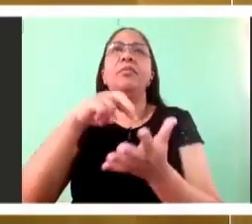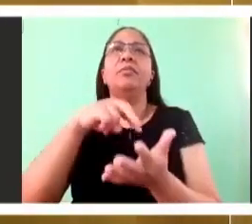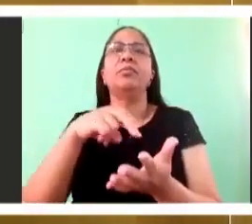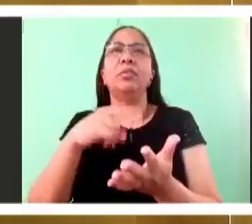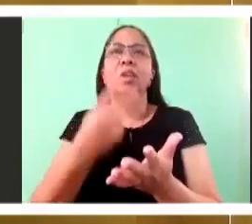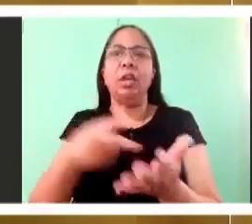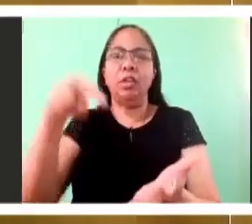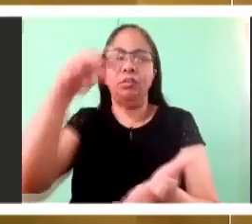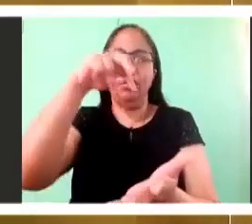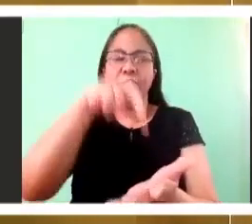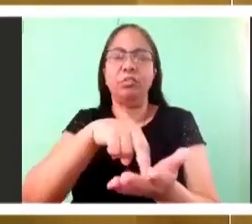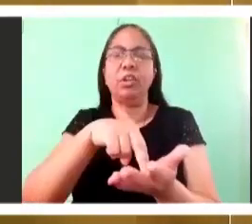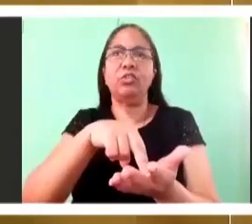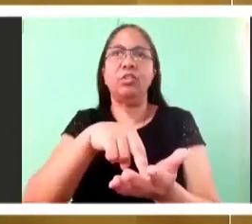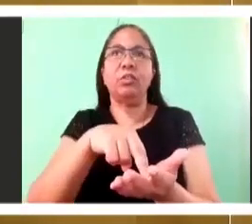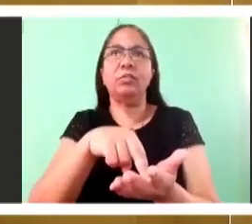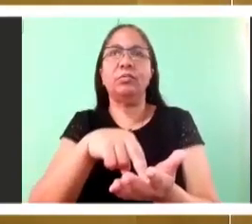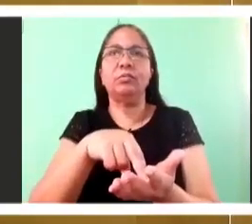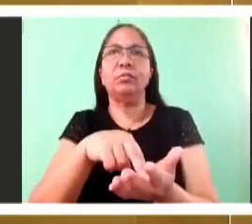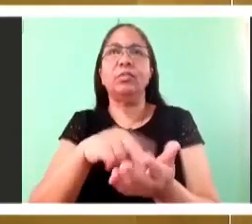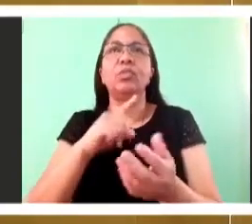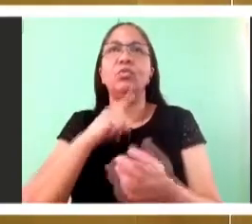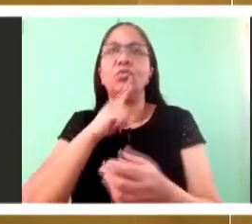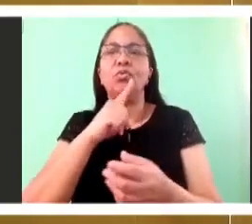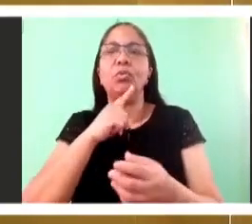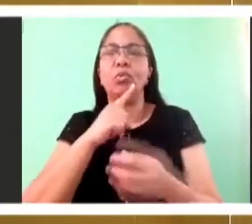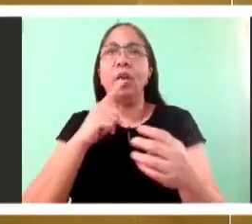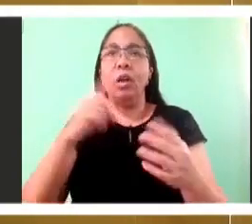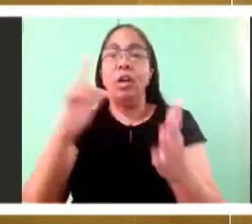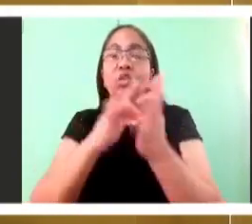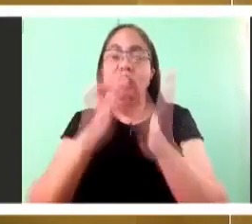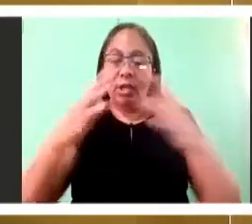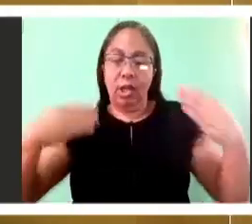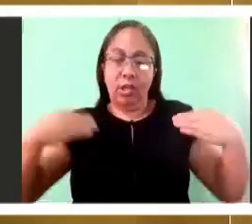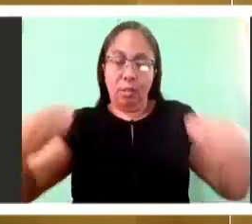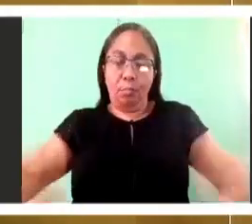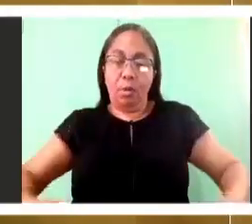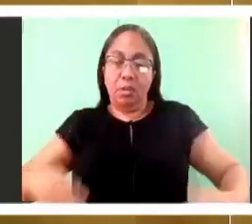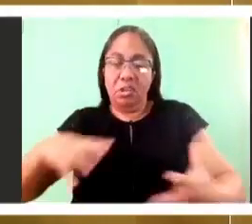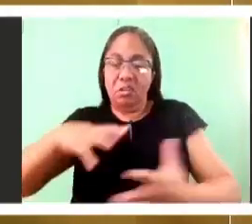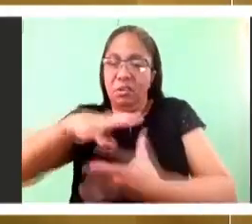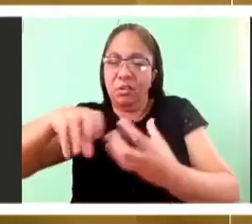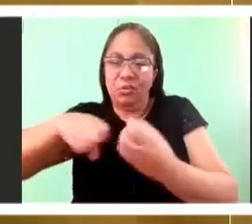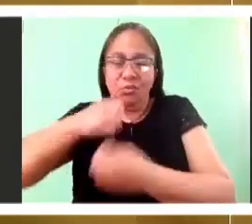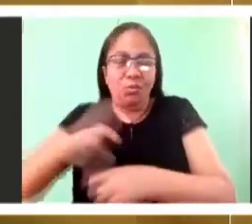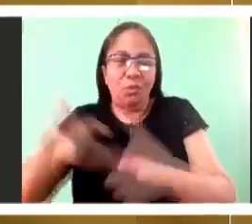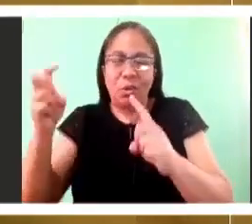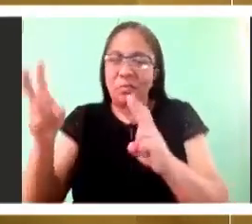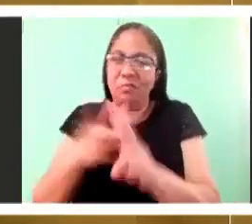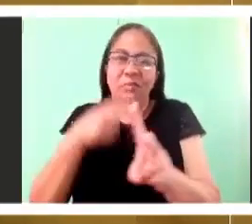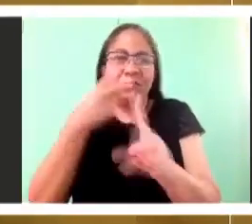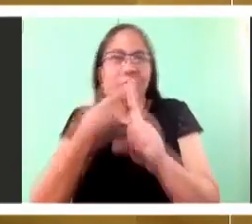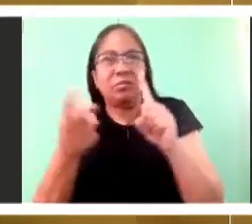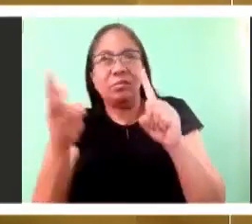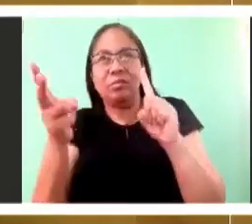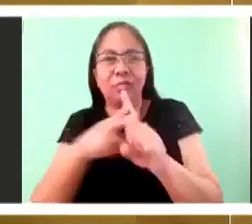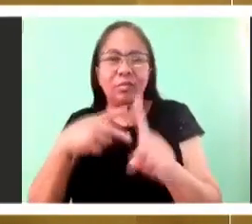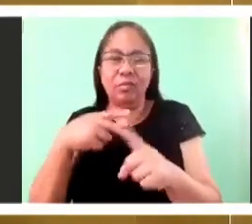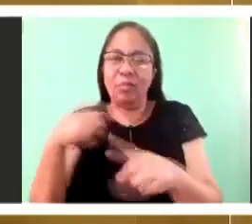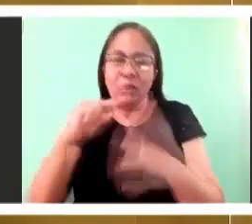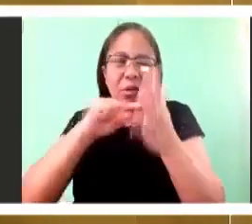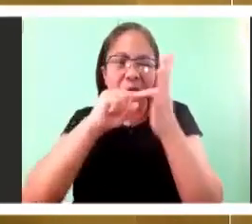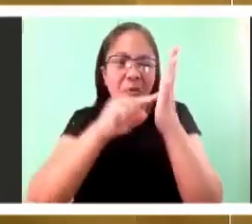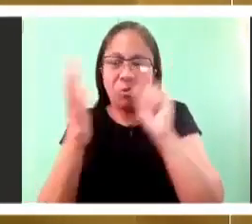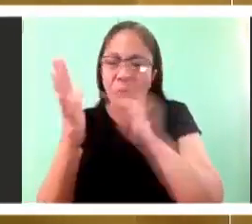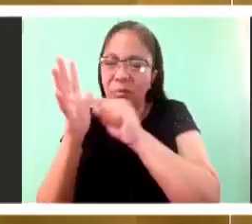holes and all the signs of the sacrifice and the pain and the excruciation and pain that he's lived